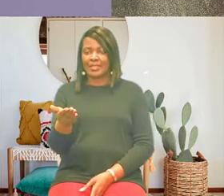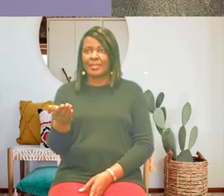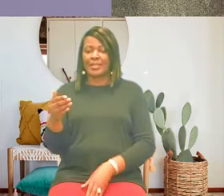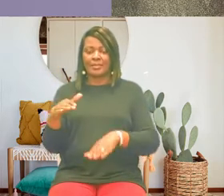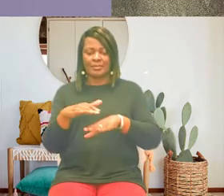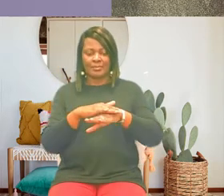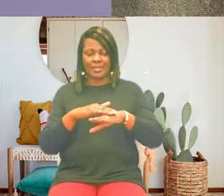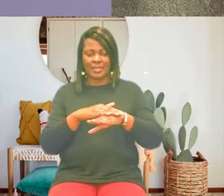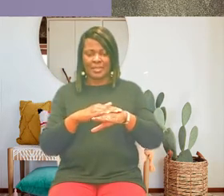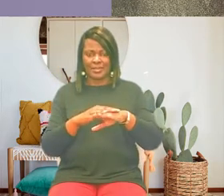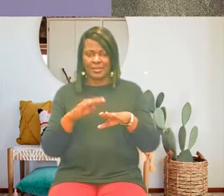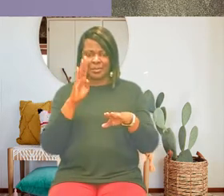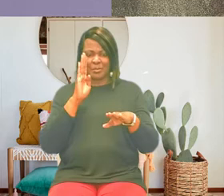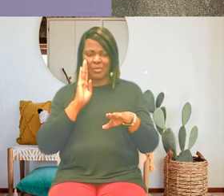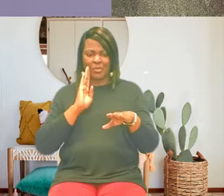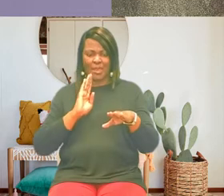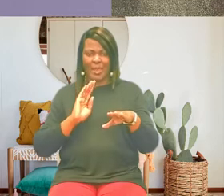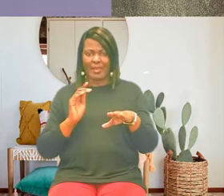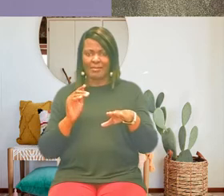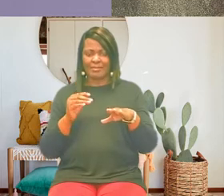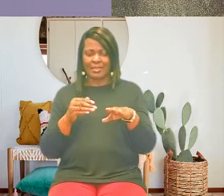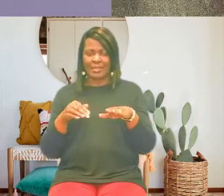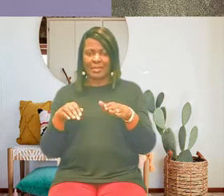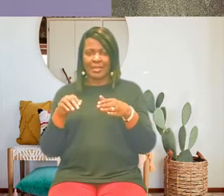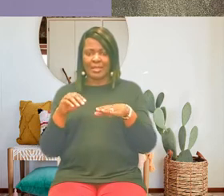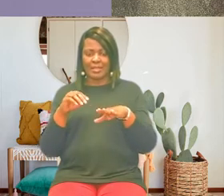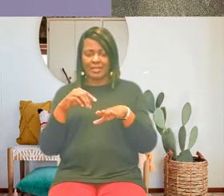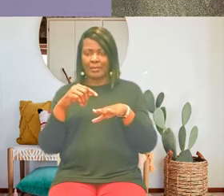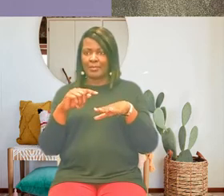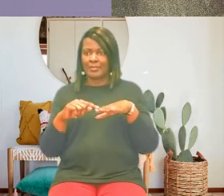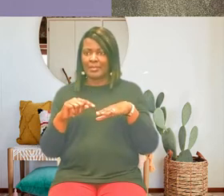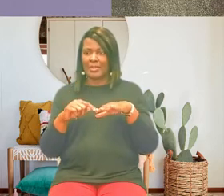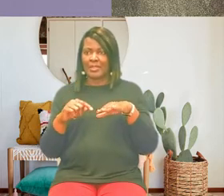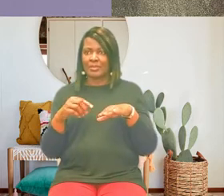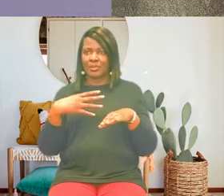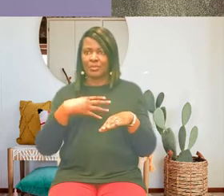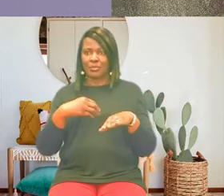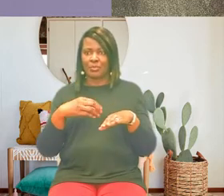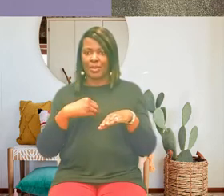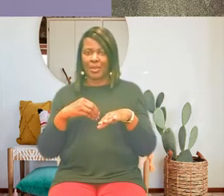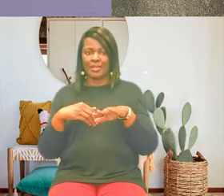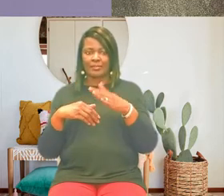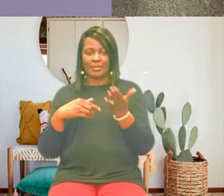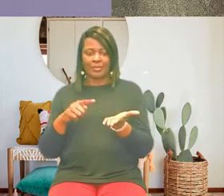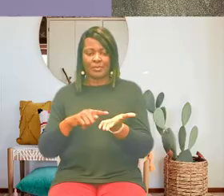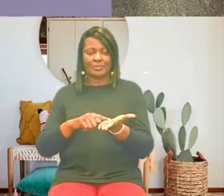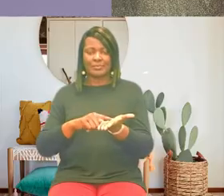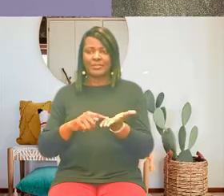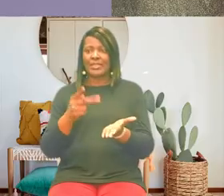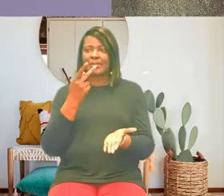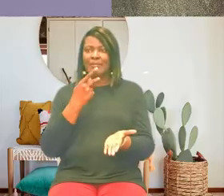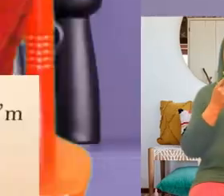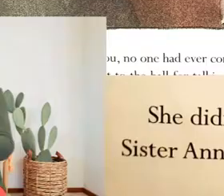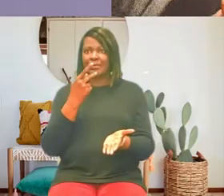pink with dark lines a light pretty pink like an evening dress for barbie i tried